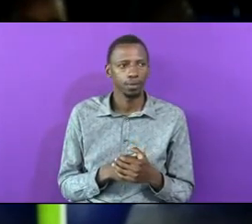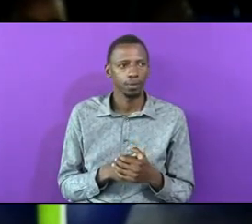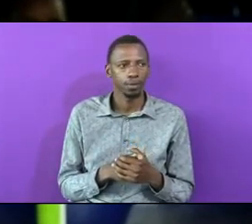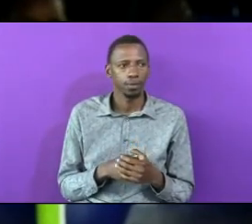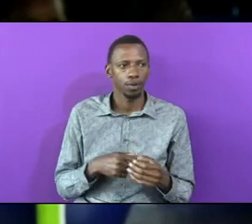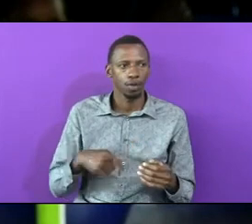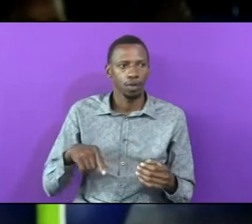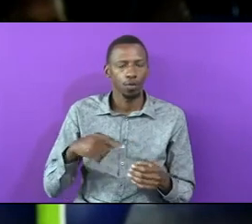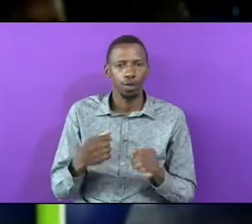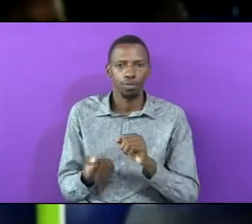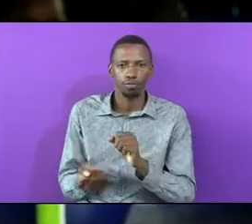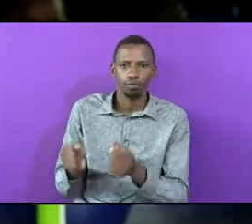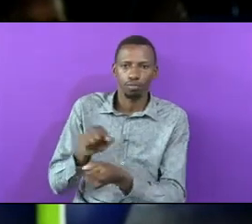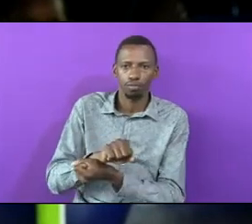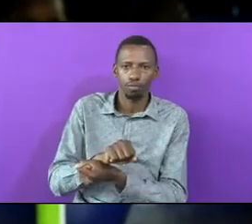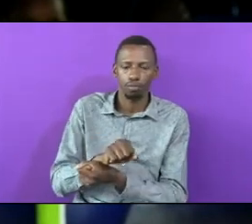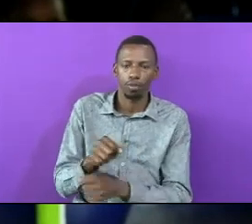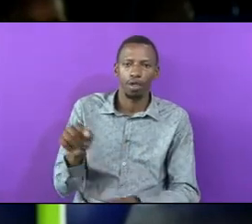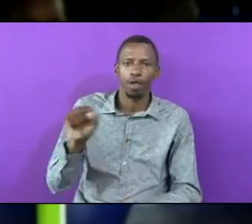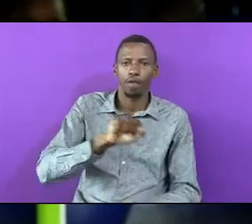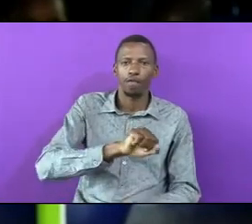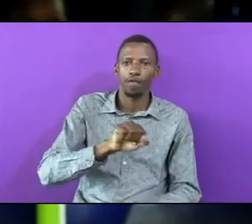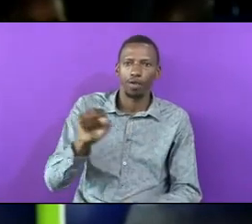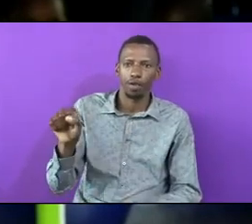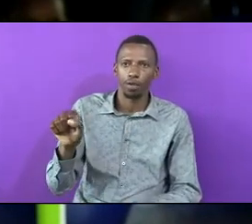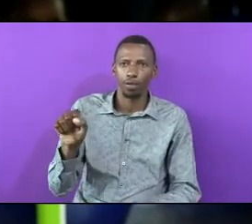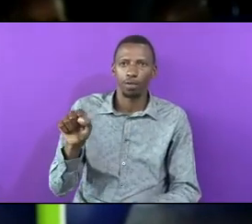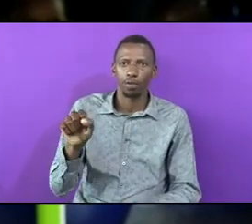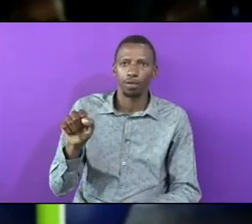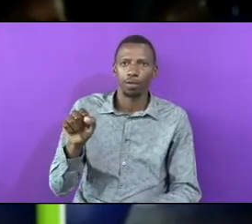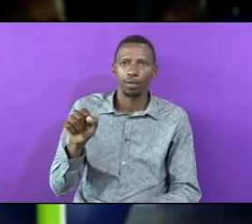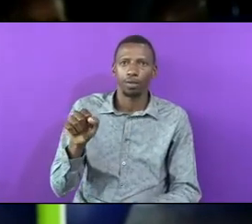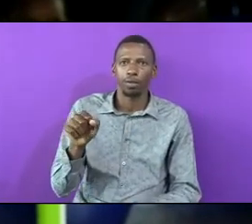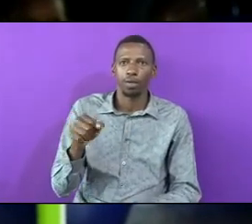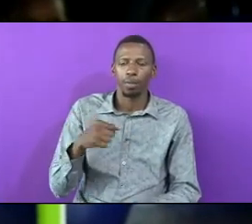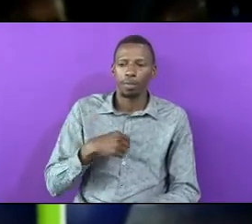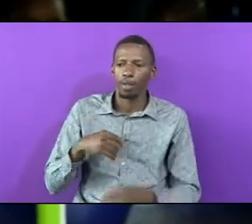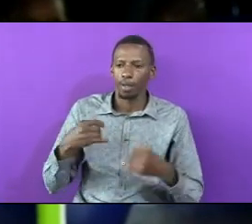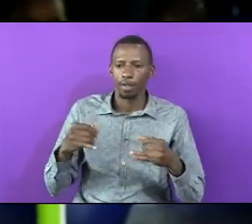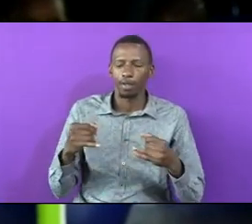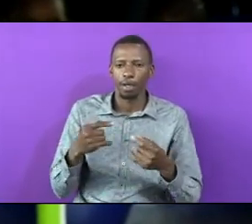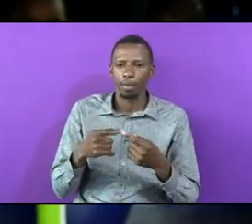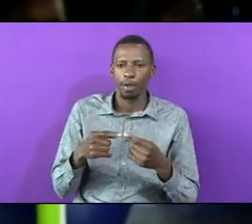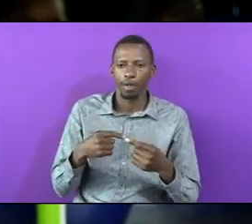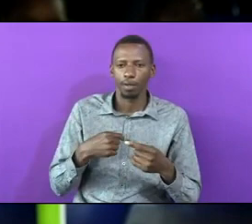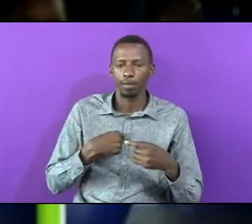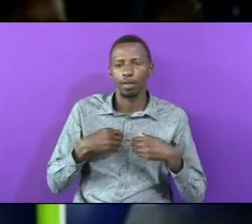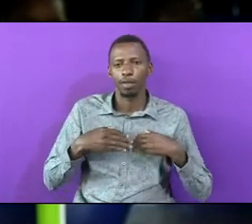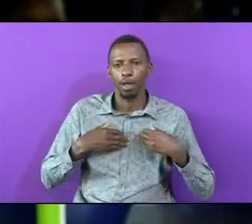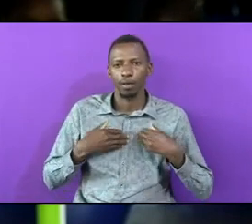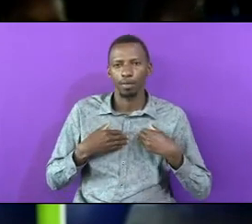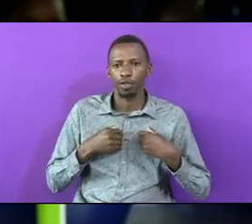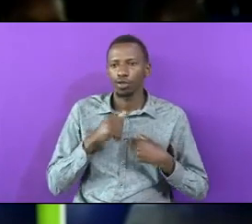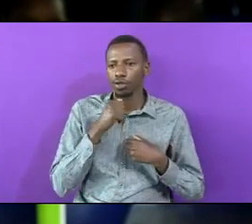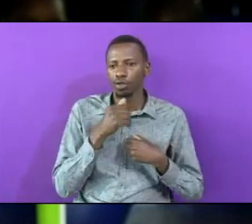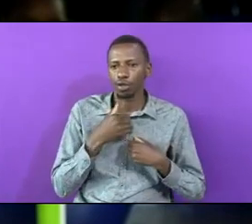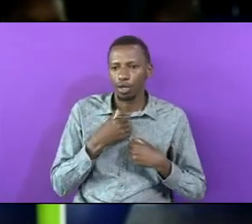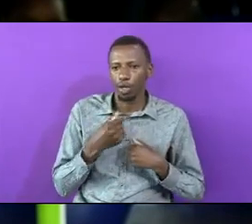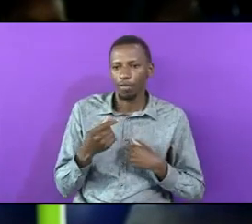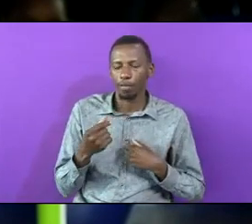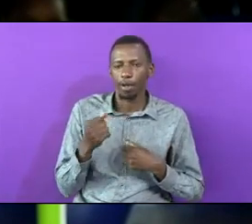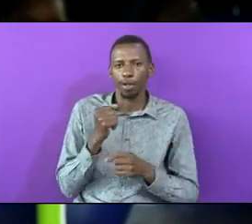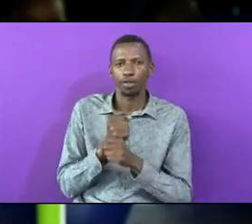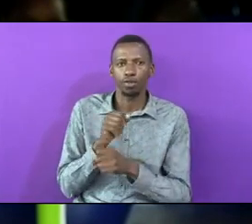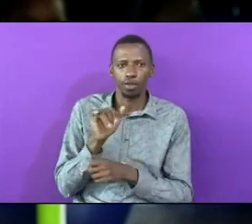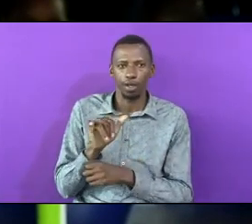We Exchange Vehicles I Tried It I Am Happy That I Don't Have The Money To Do It Now I Am Normal I Thank God For That